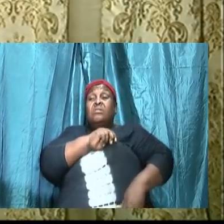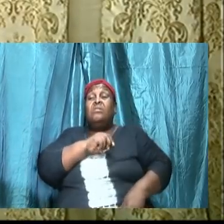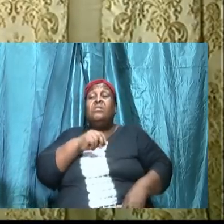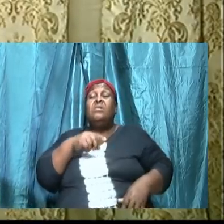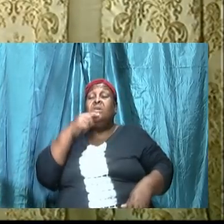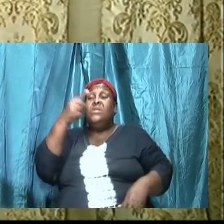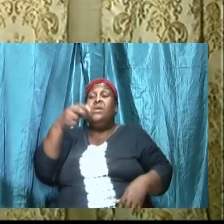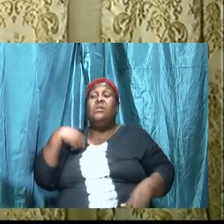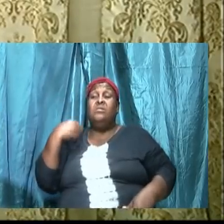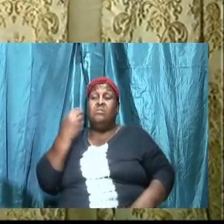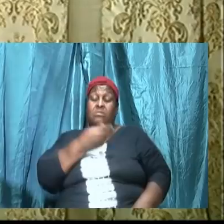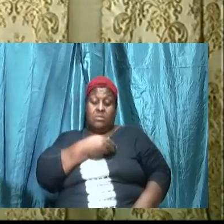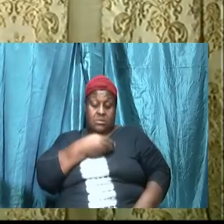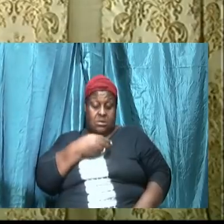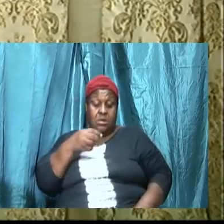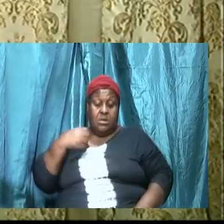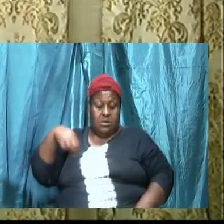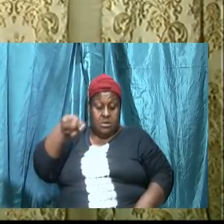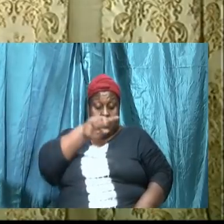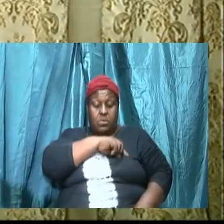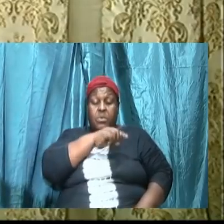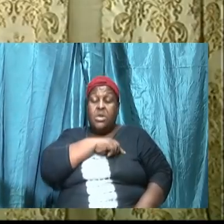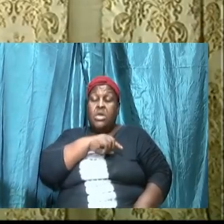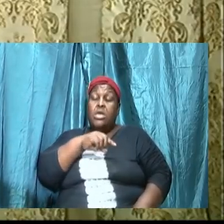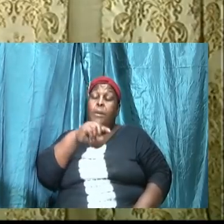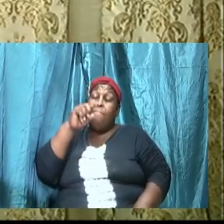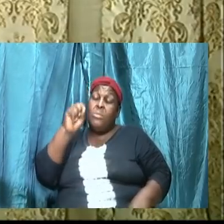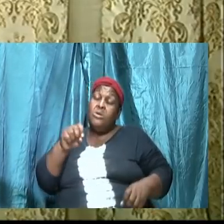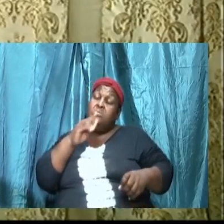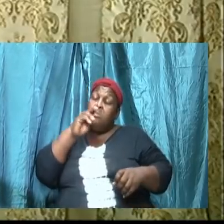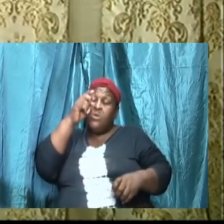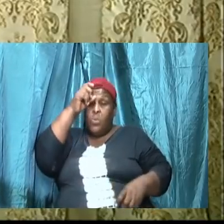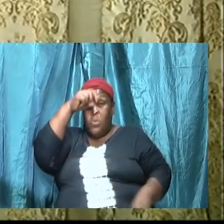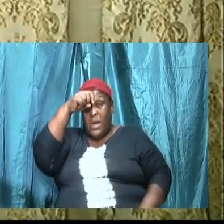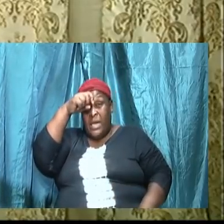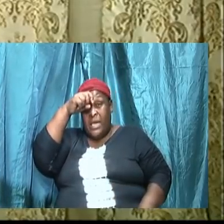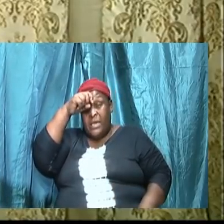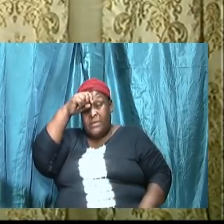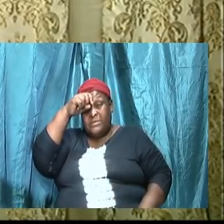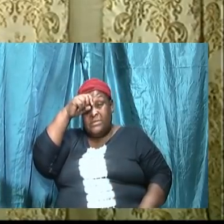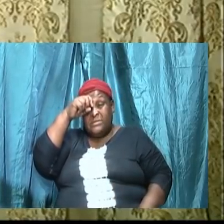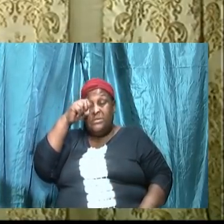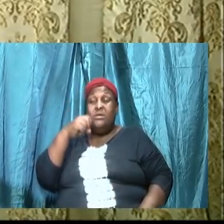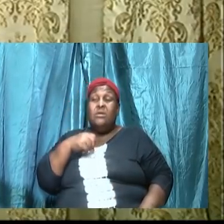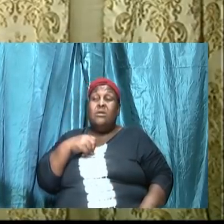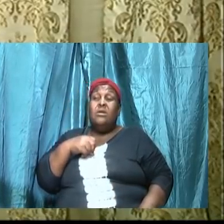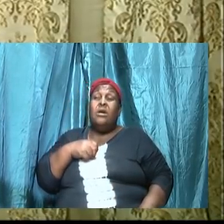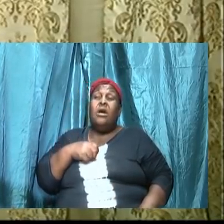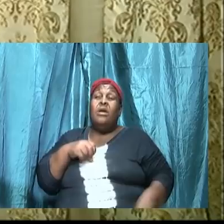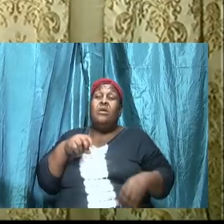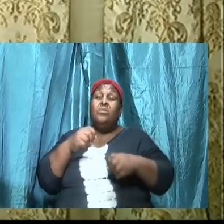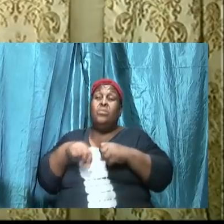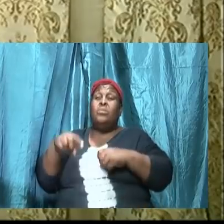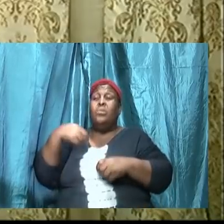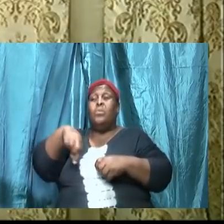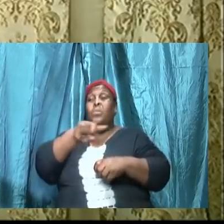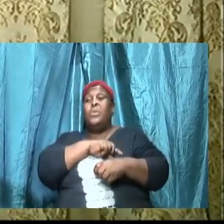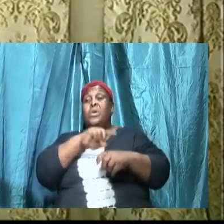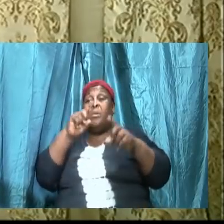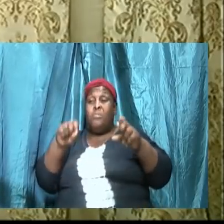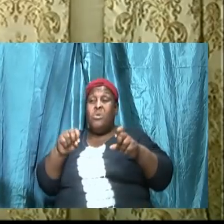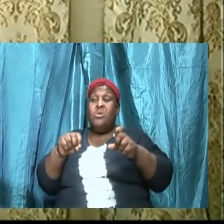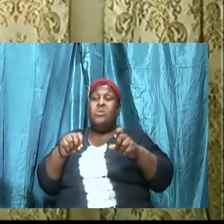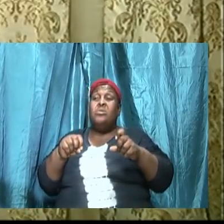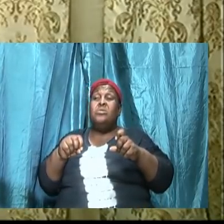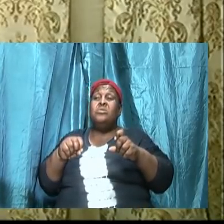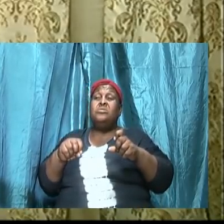we must be vigilant, we must be wise, we must take steps to protect ourselves,